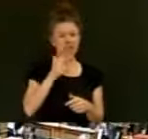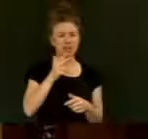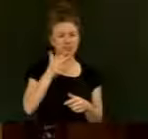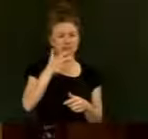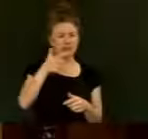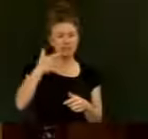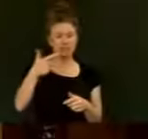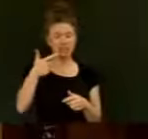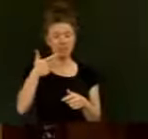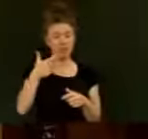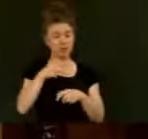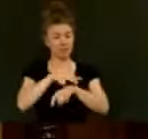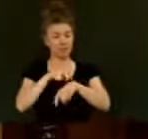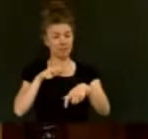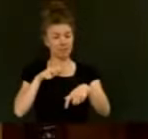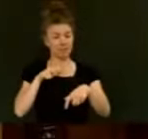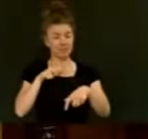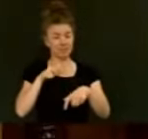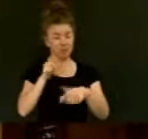question. Question number seven.